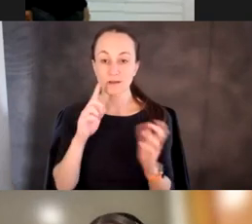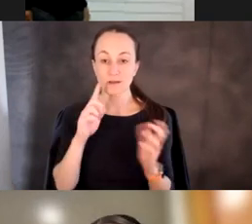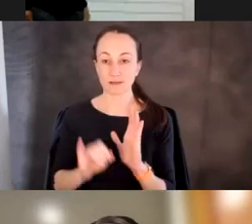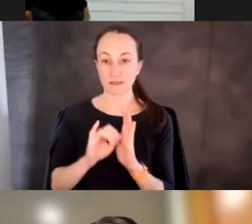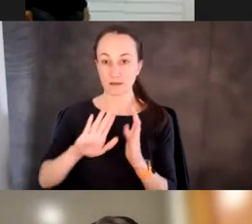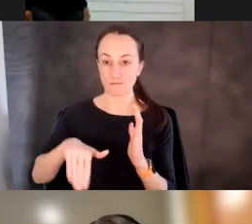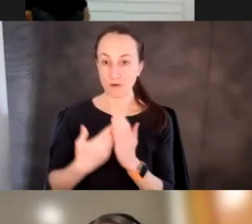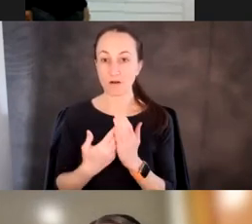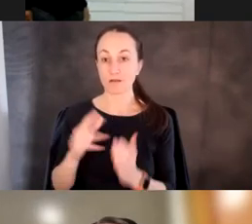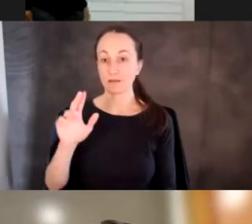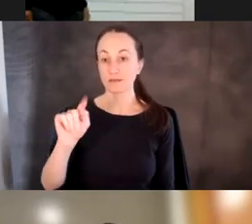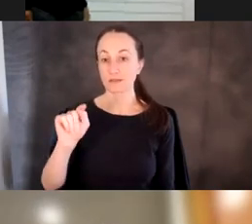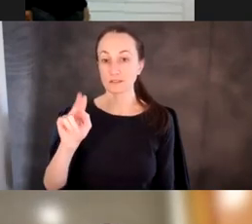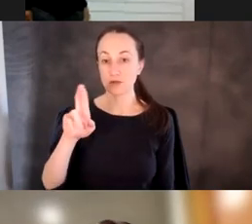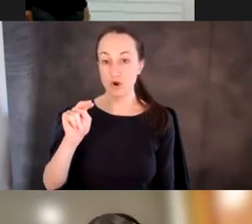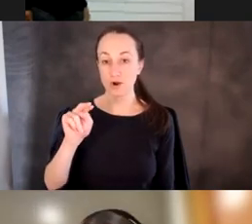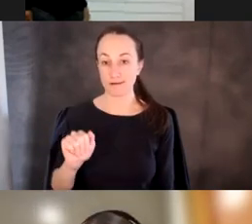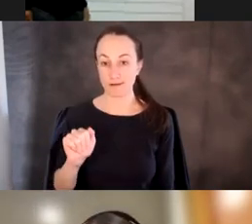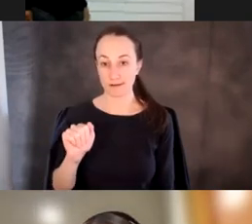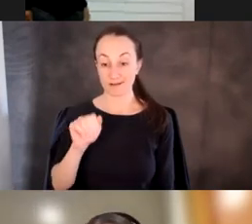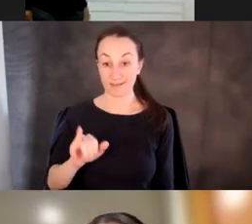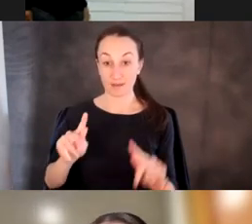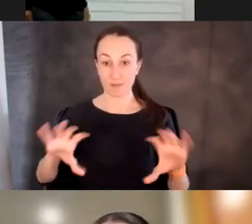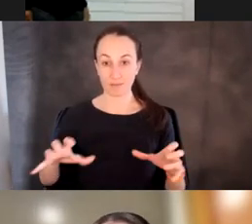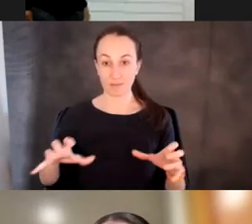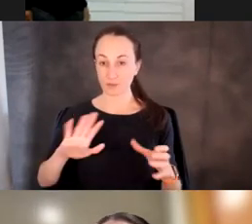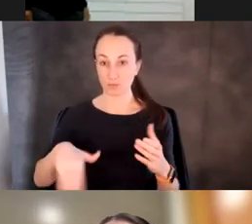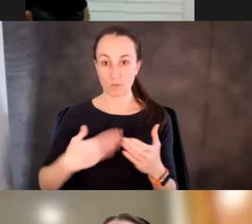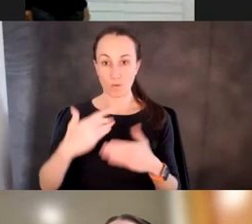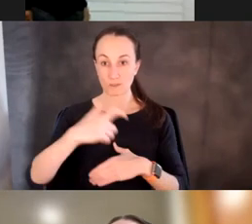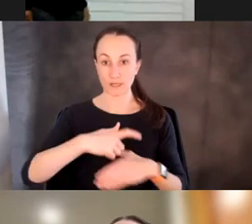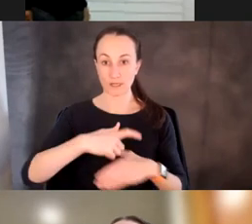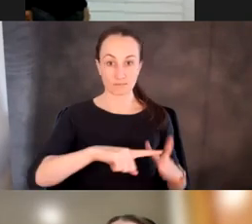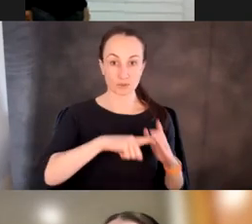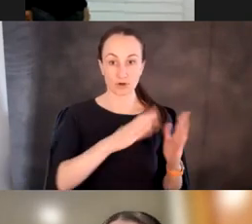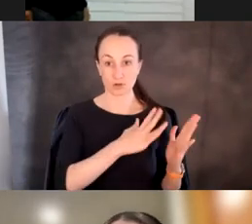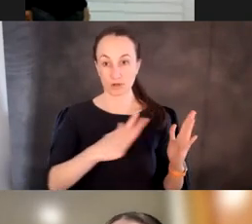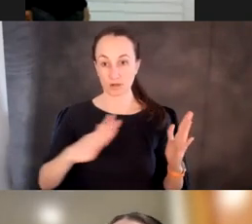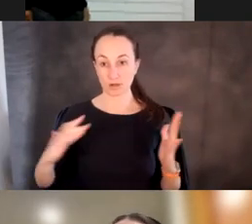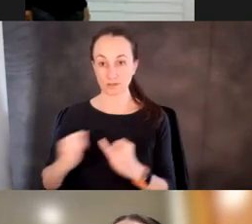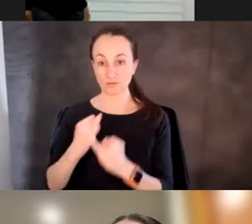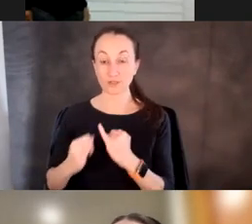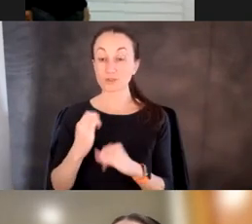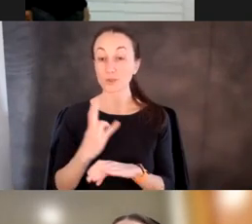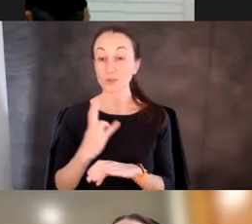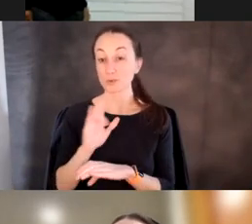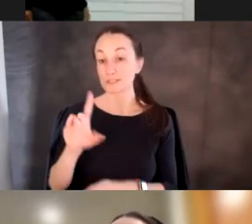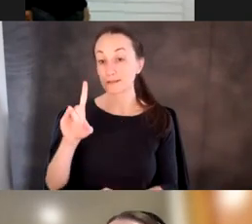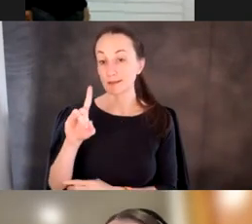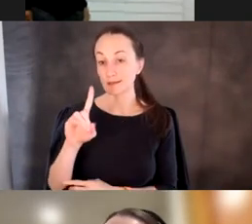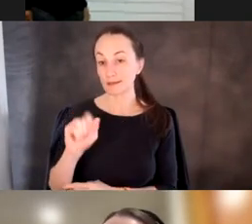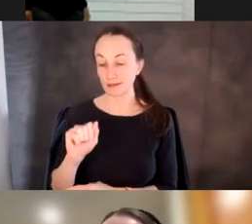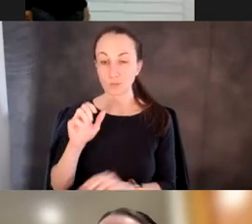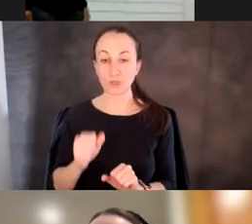all of the tRNAs in that population through the entire time. And so using that data, we were able to